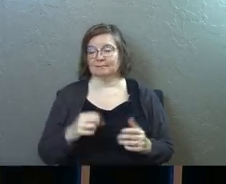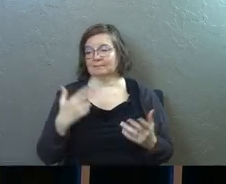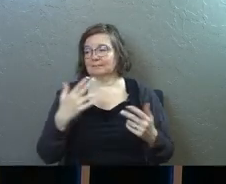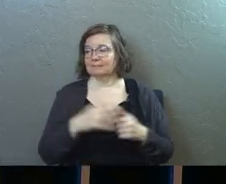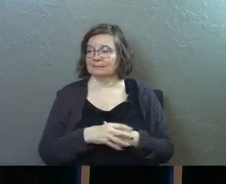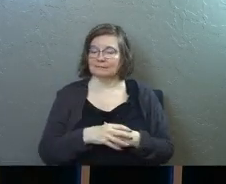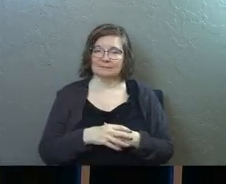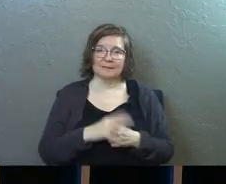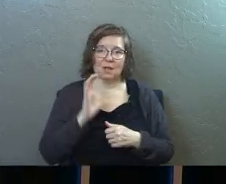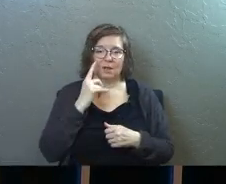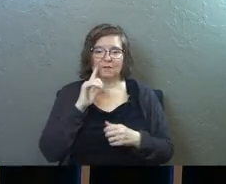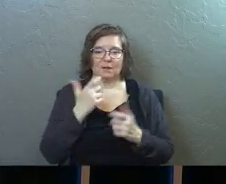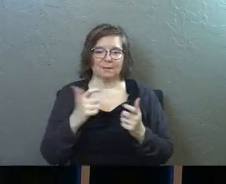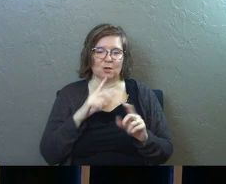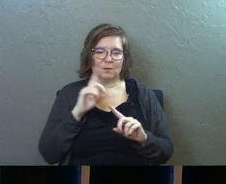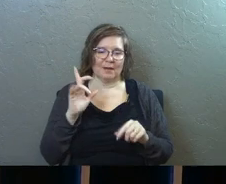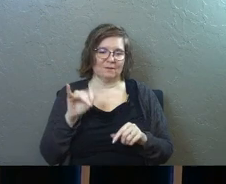I was looking for a bigger reaction from that.